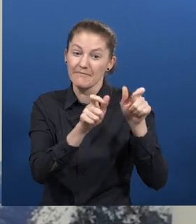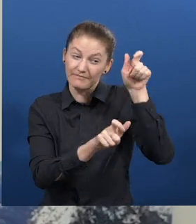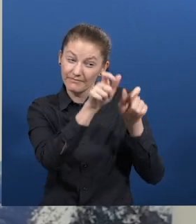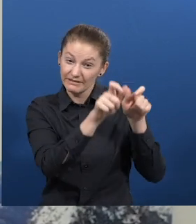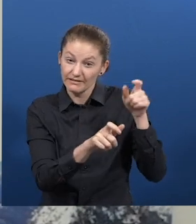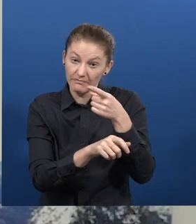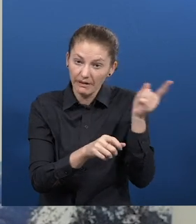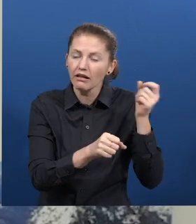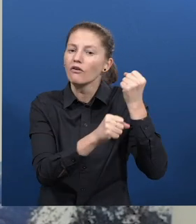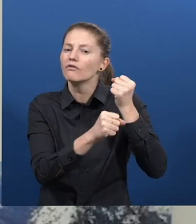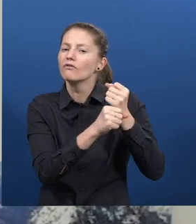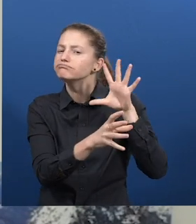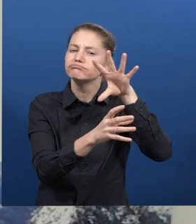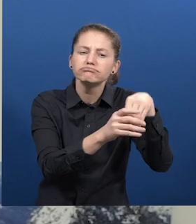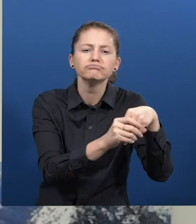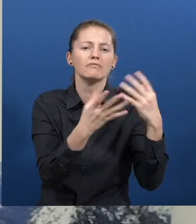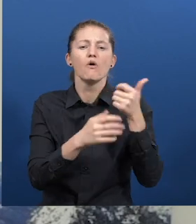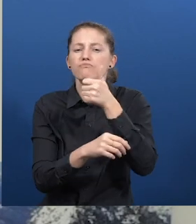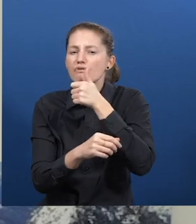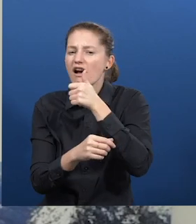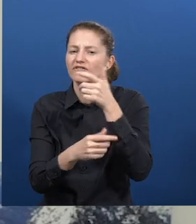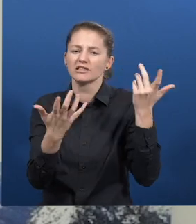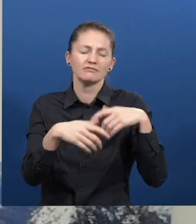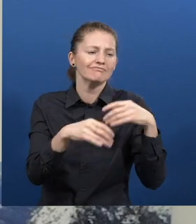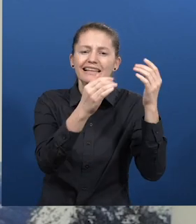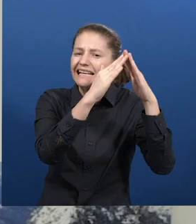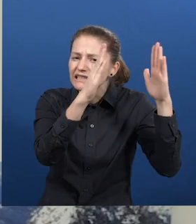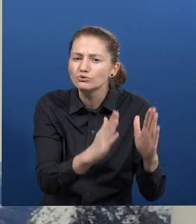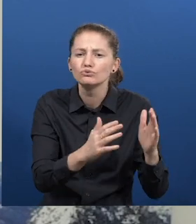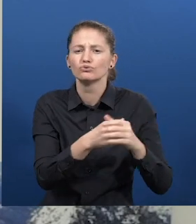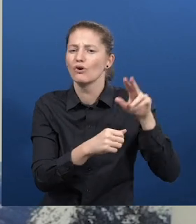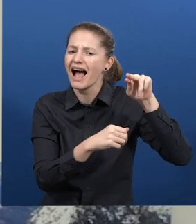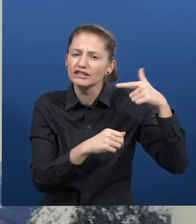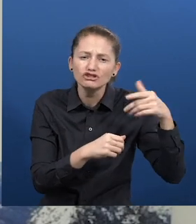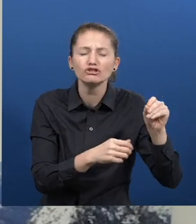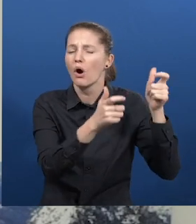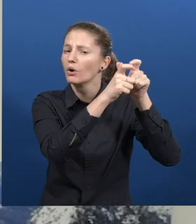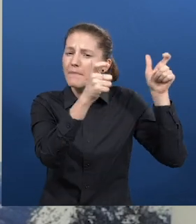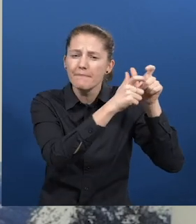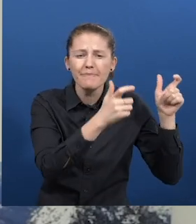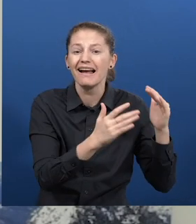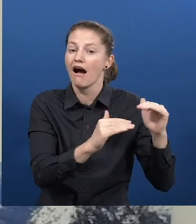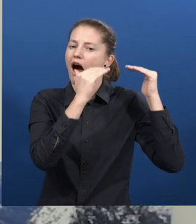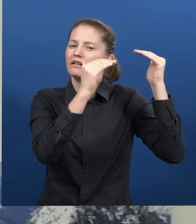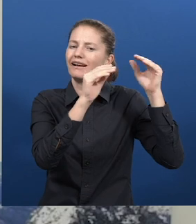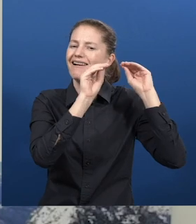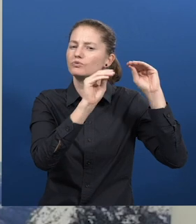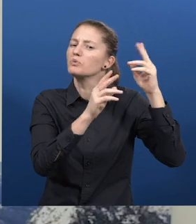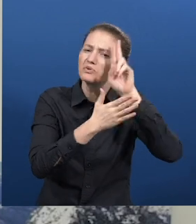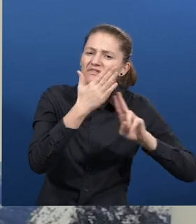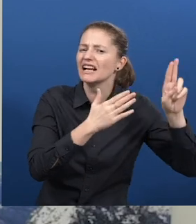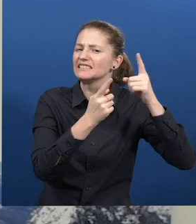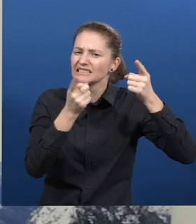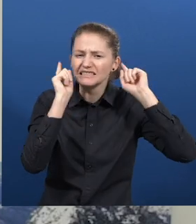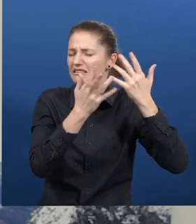The business model of the program consists in that the executors, those who train, are private institutions, either NGOs,